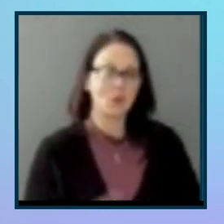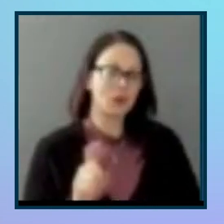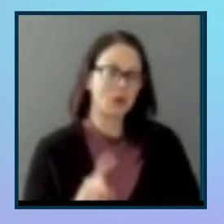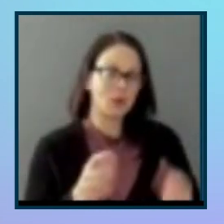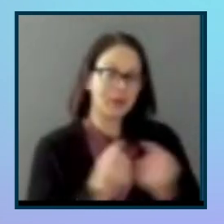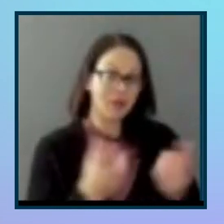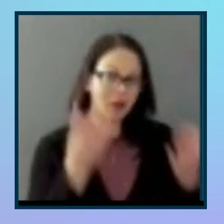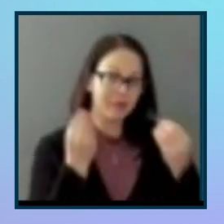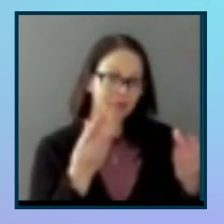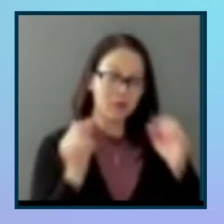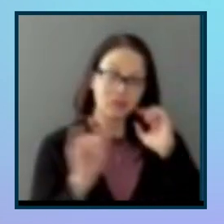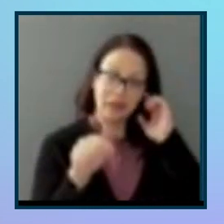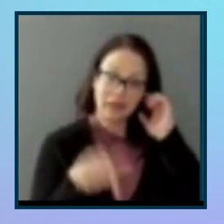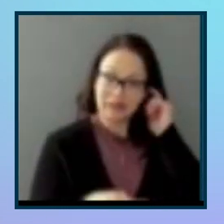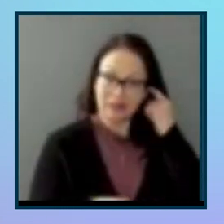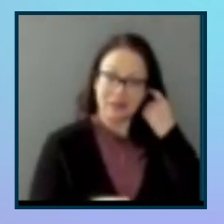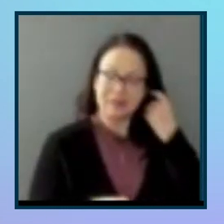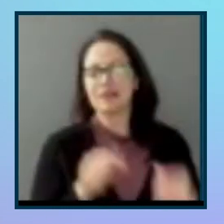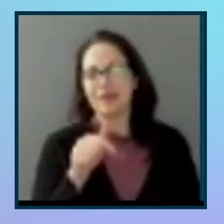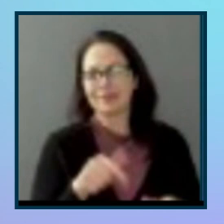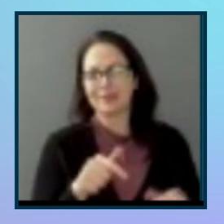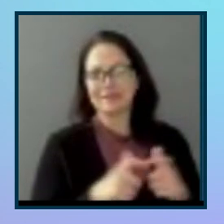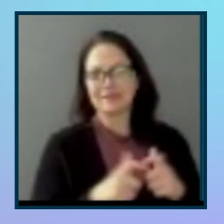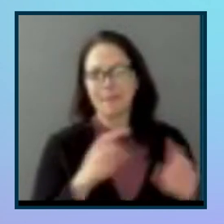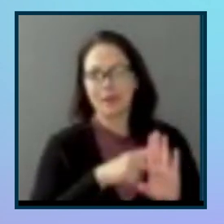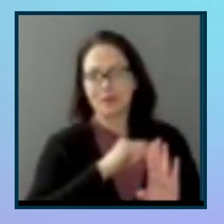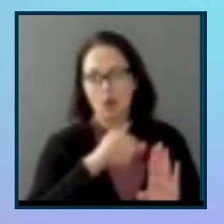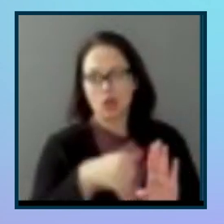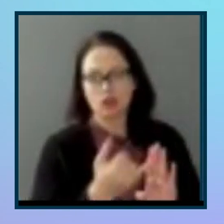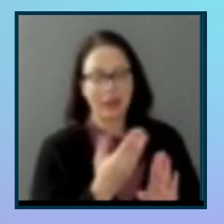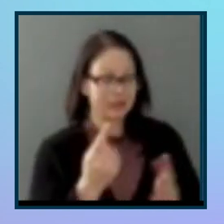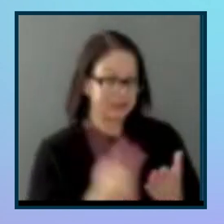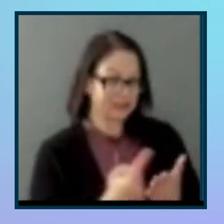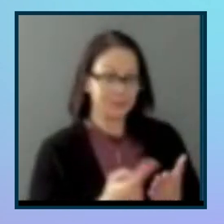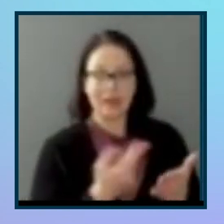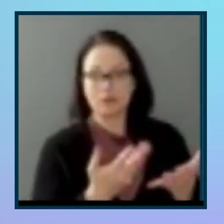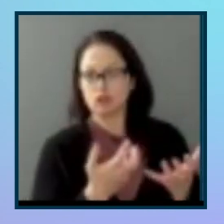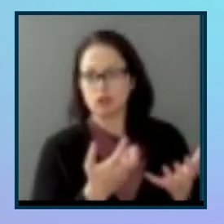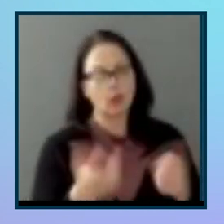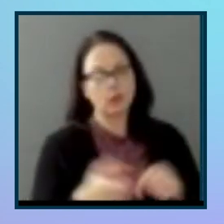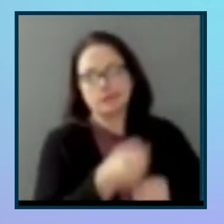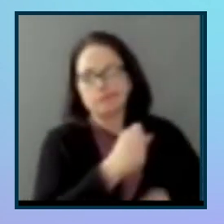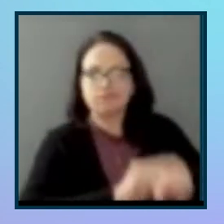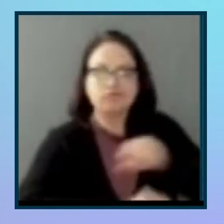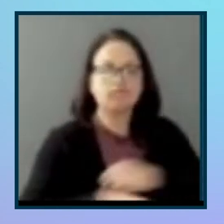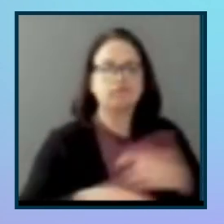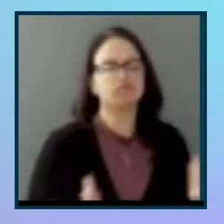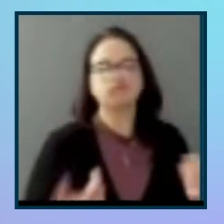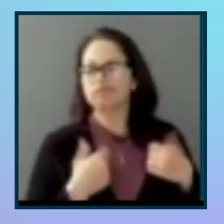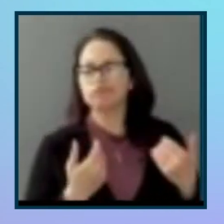information, like this is a, this is a pretty big project. And so, you know, sometimes you just want to get to it. That's a, that's a point of a skip to content.